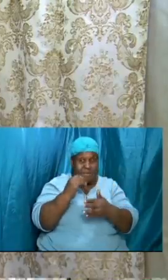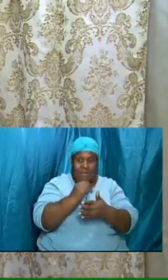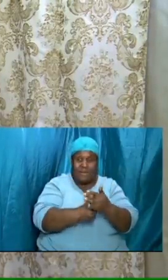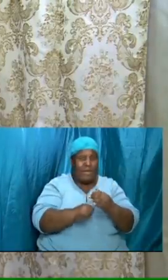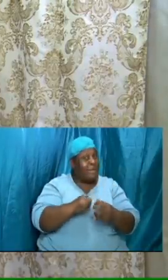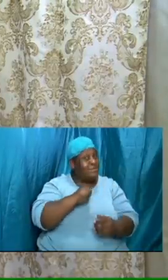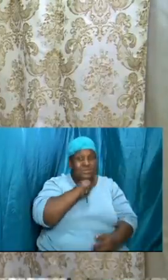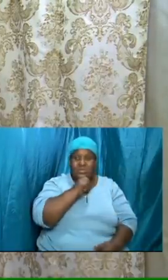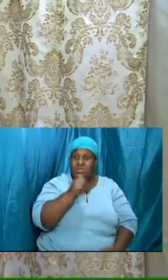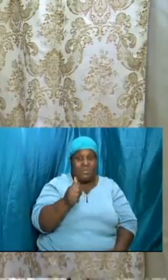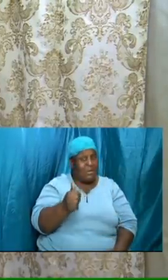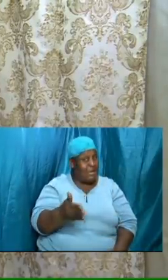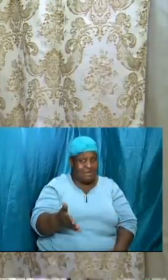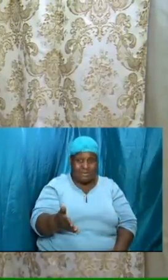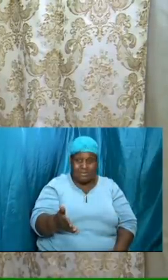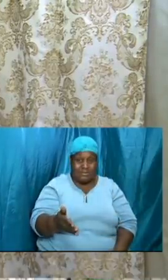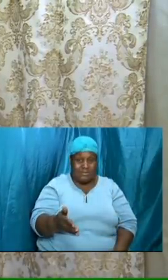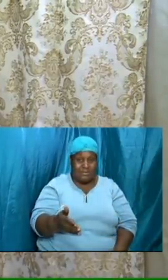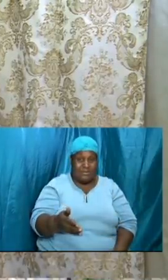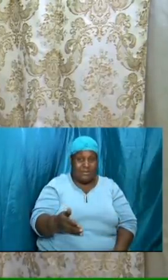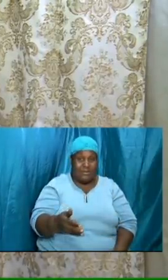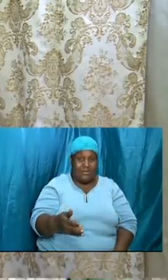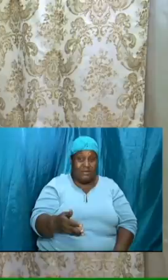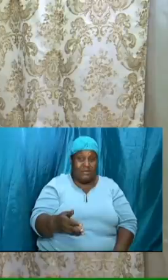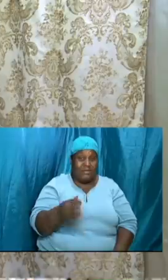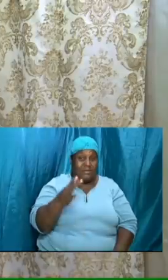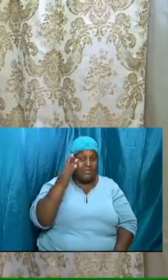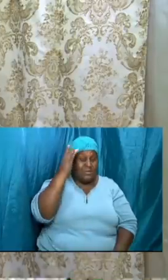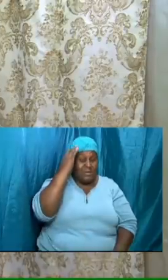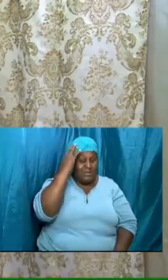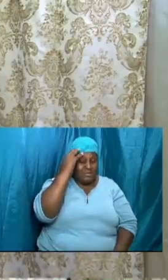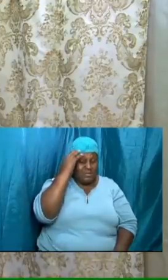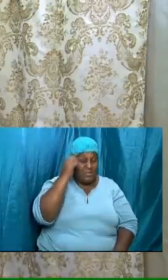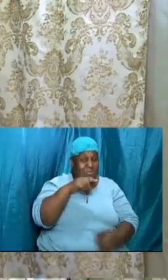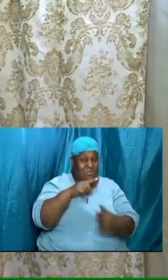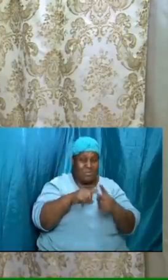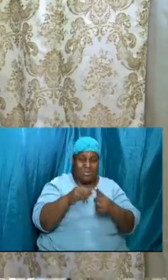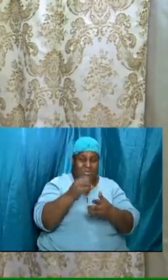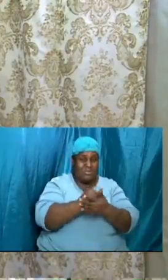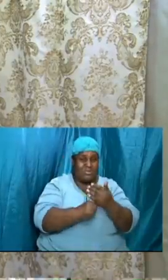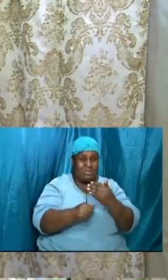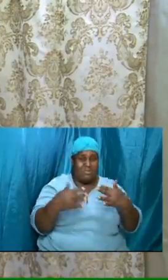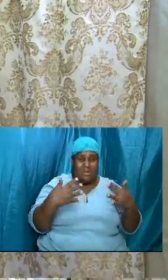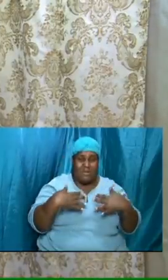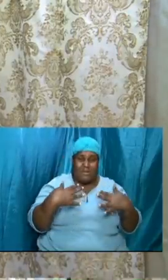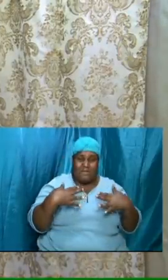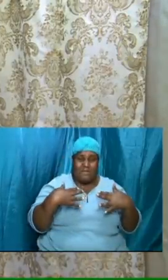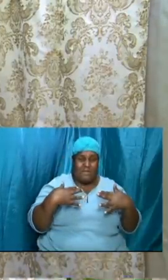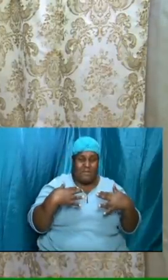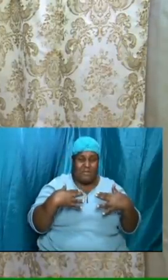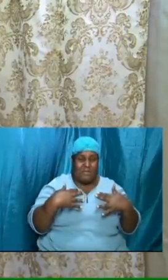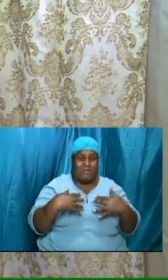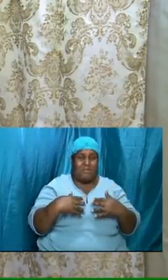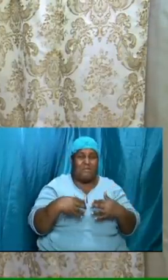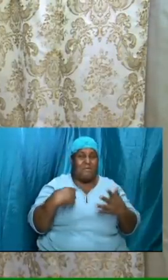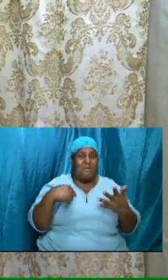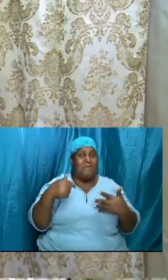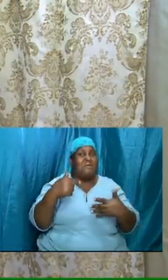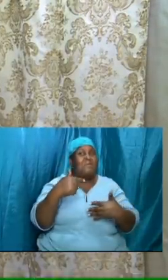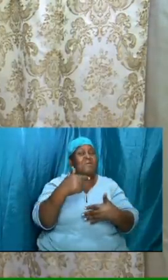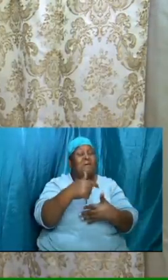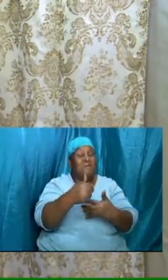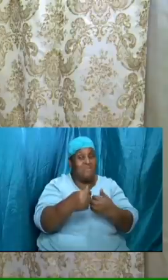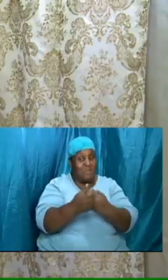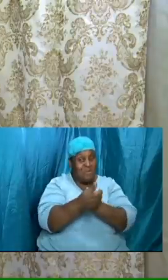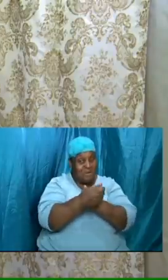sense of fear there is this sense of bewilderment amongst saints and the